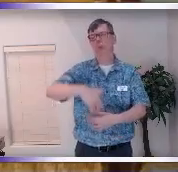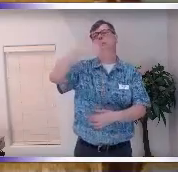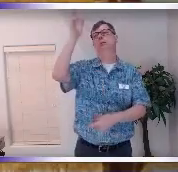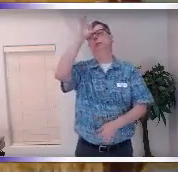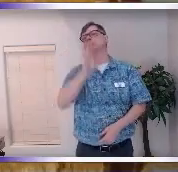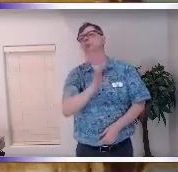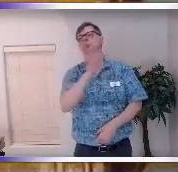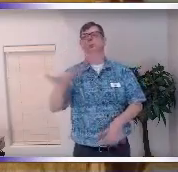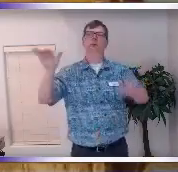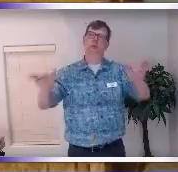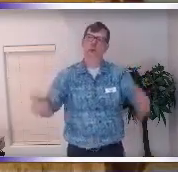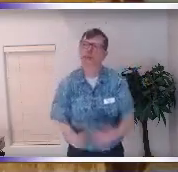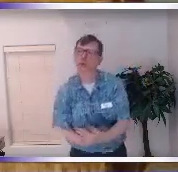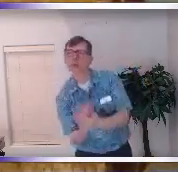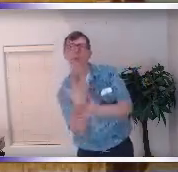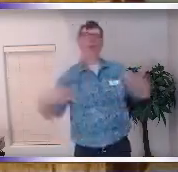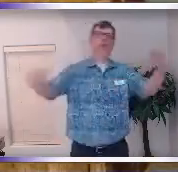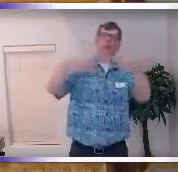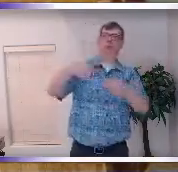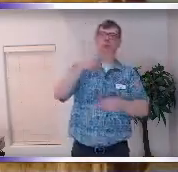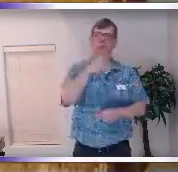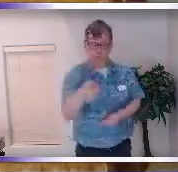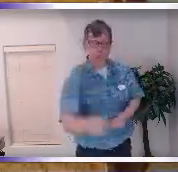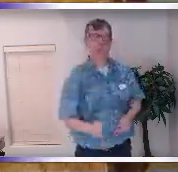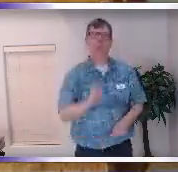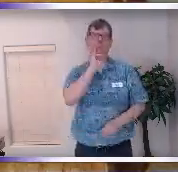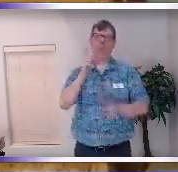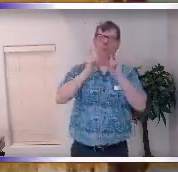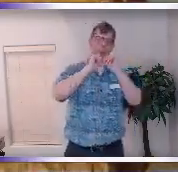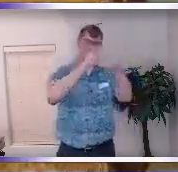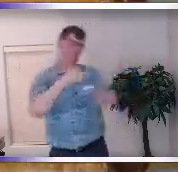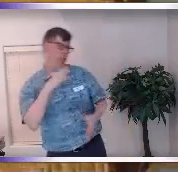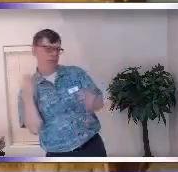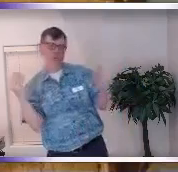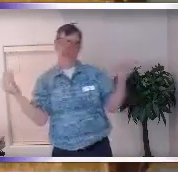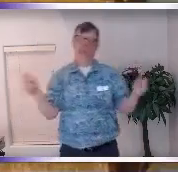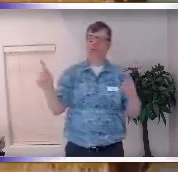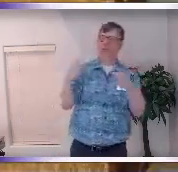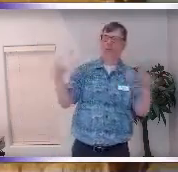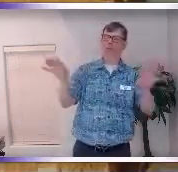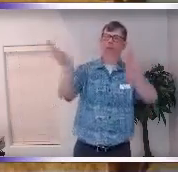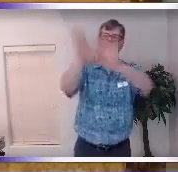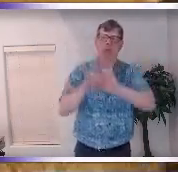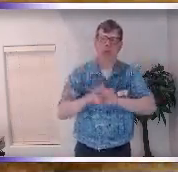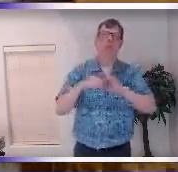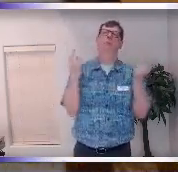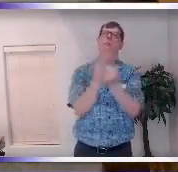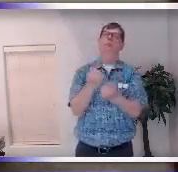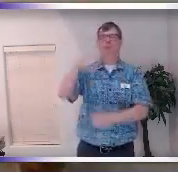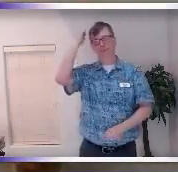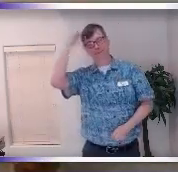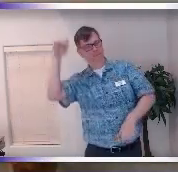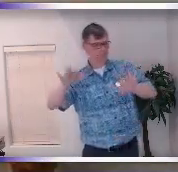it's just still it grows within you and so we we talked a lot about in our leadership meeting about being mindful